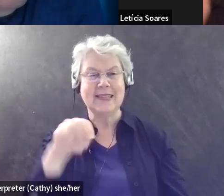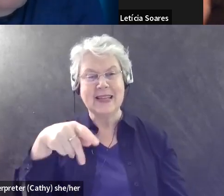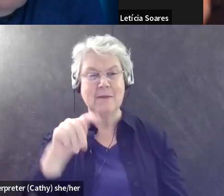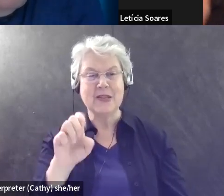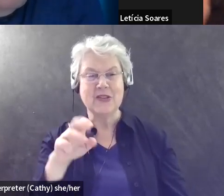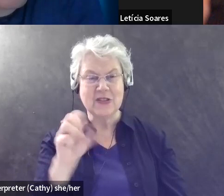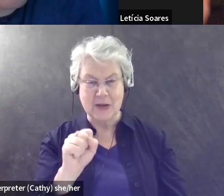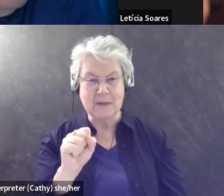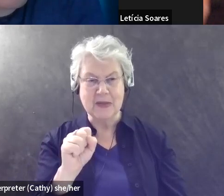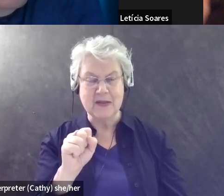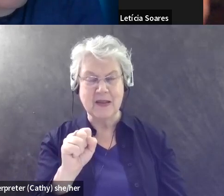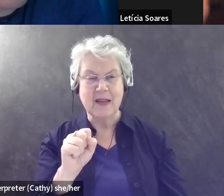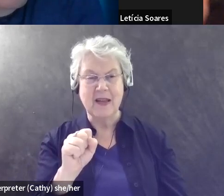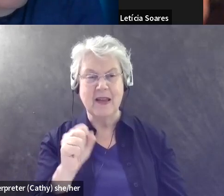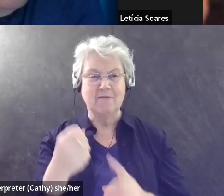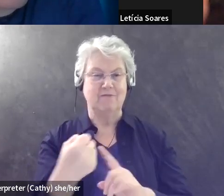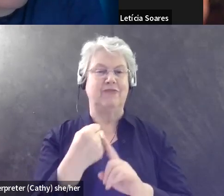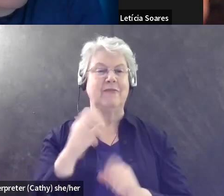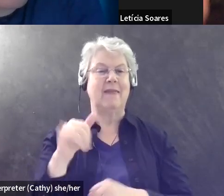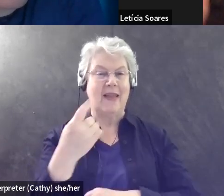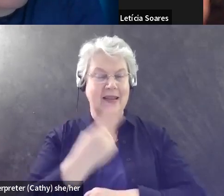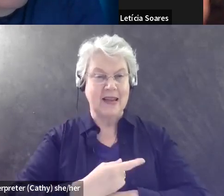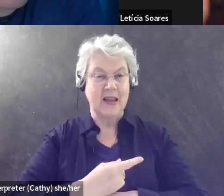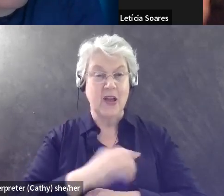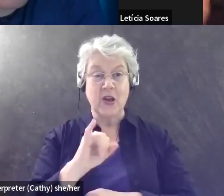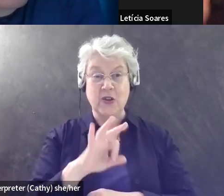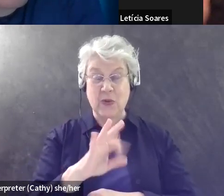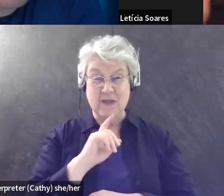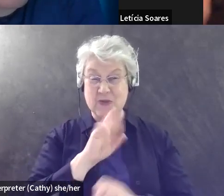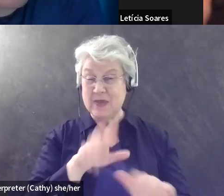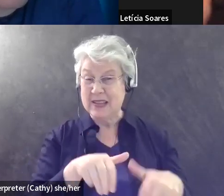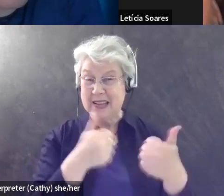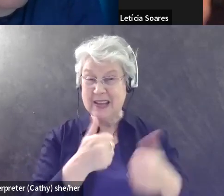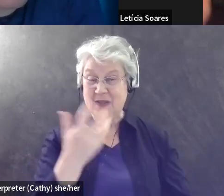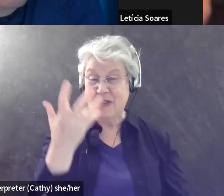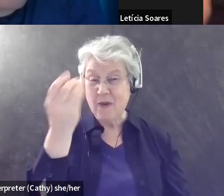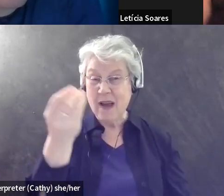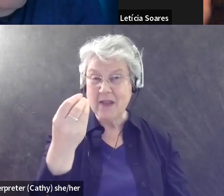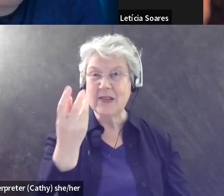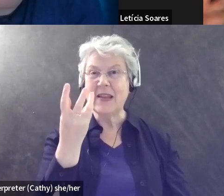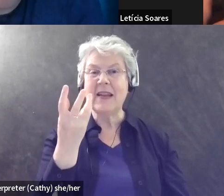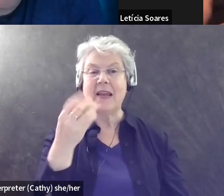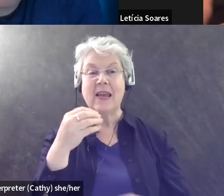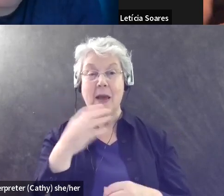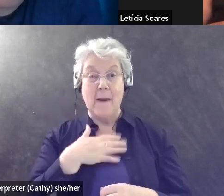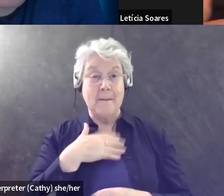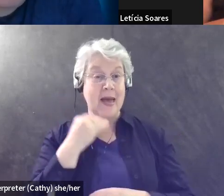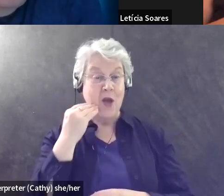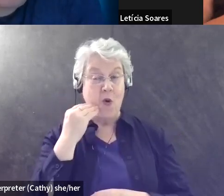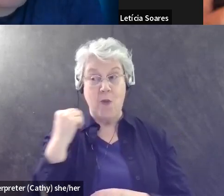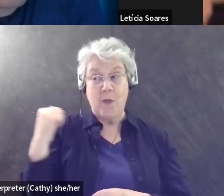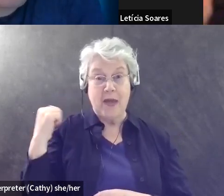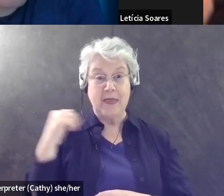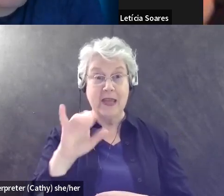I bird from home, I sit in my backyard, you know, and I just watch birds. I can handle a